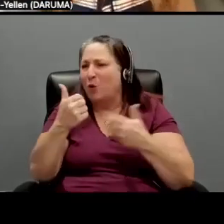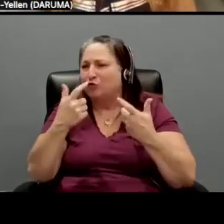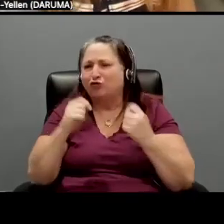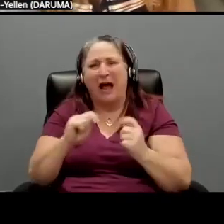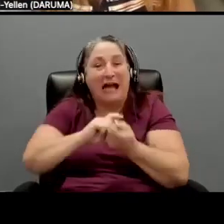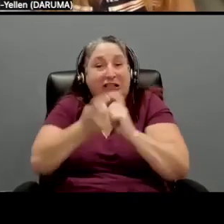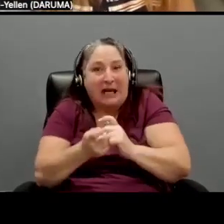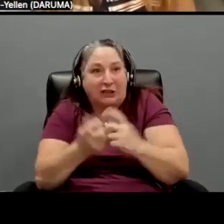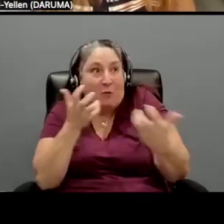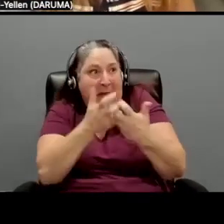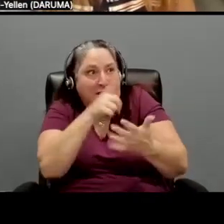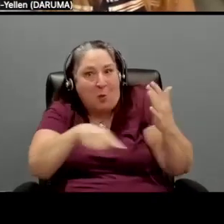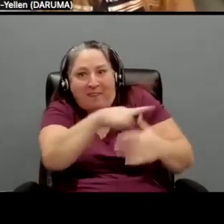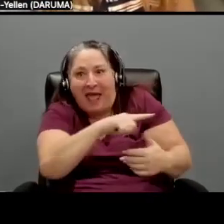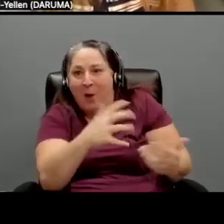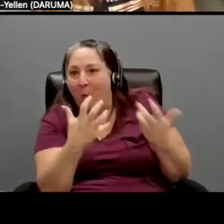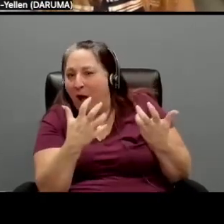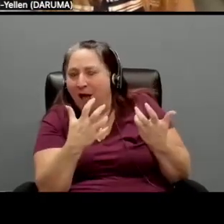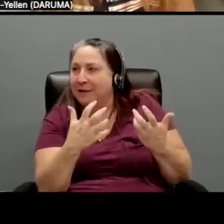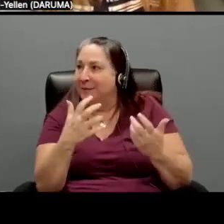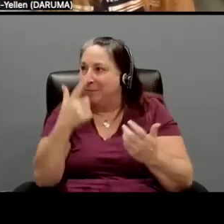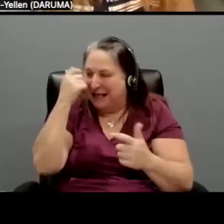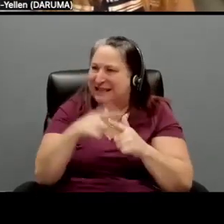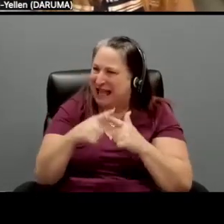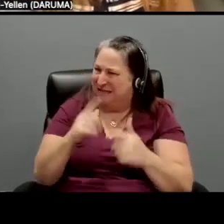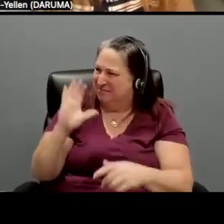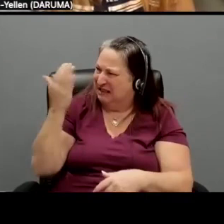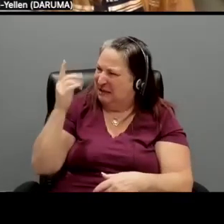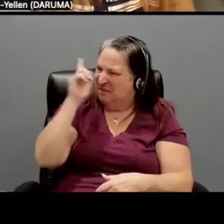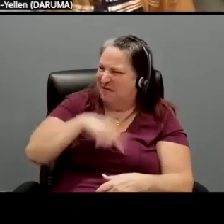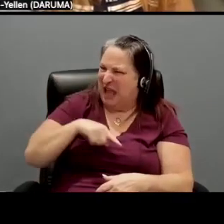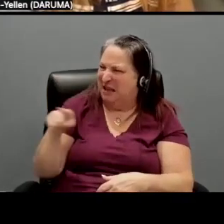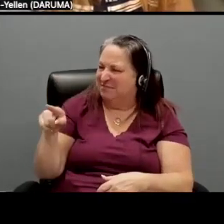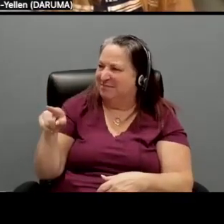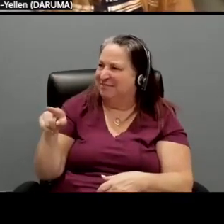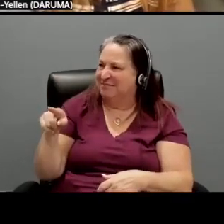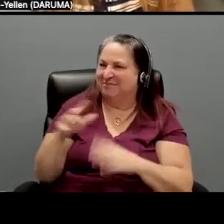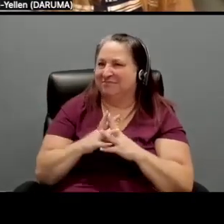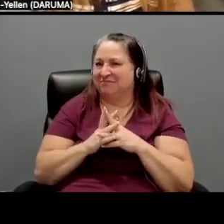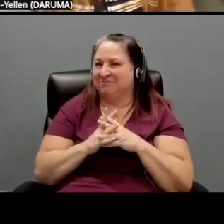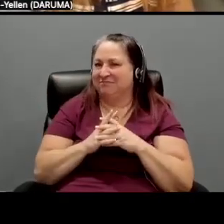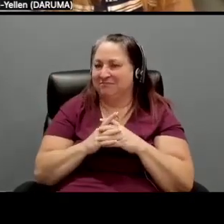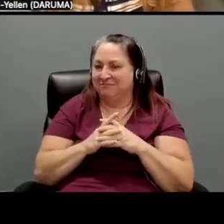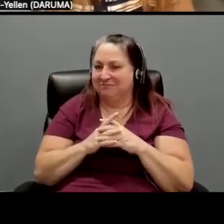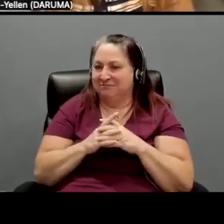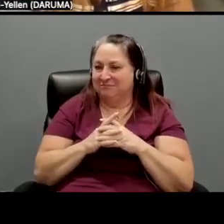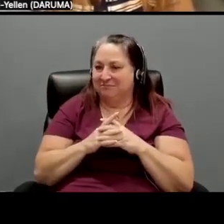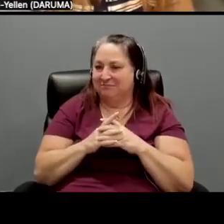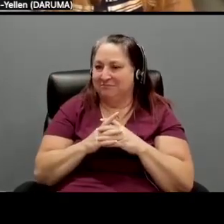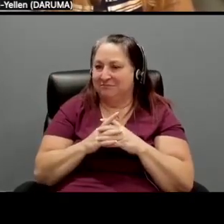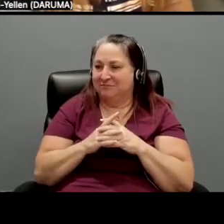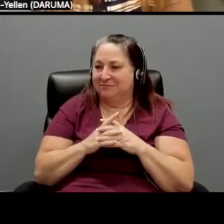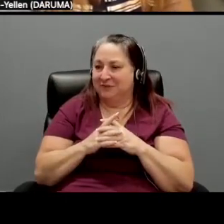think they're looking for, because that could end up reading fake. And, you know, we, so with the,